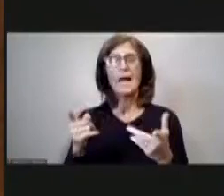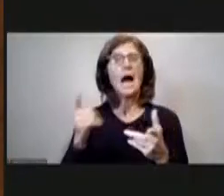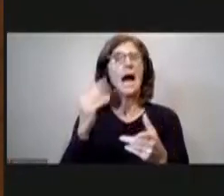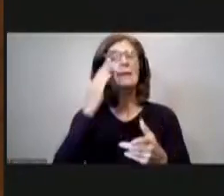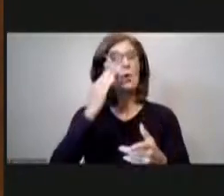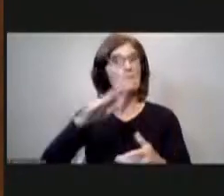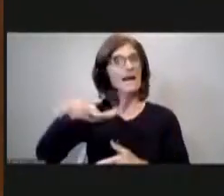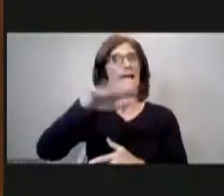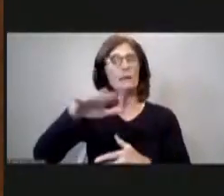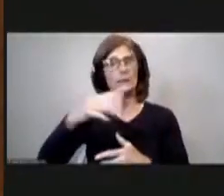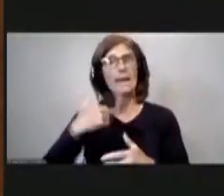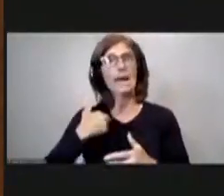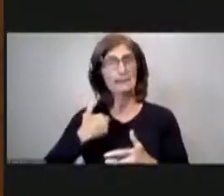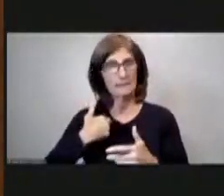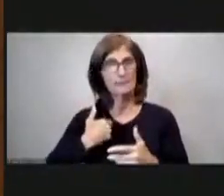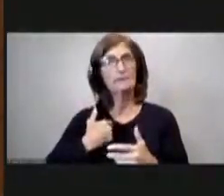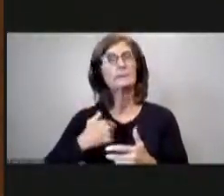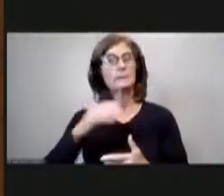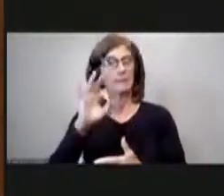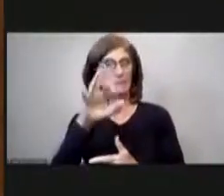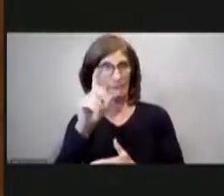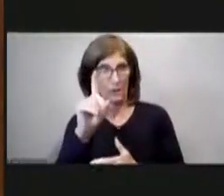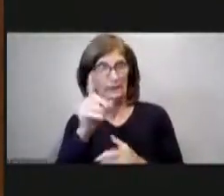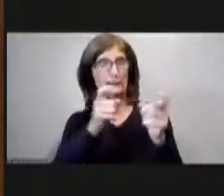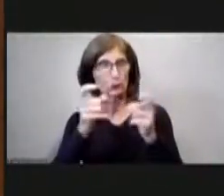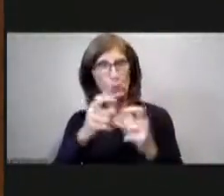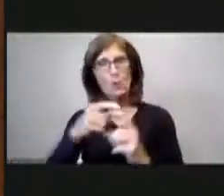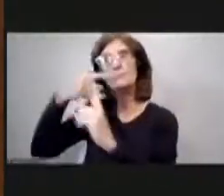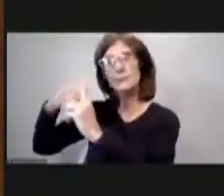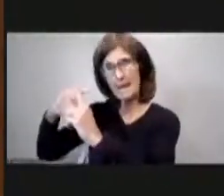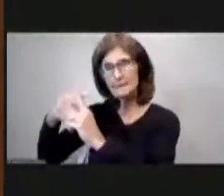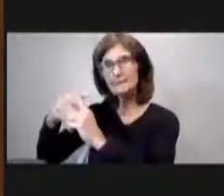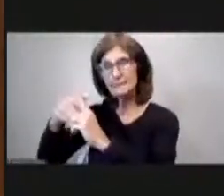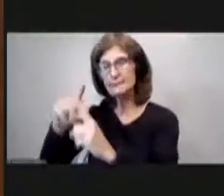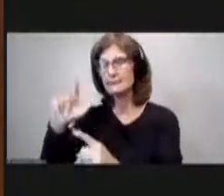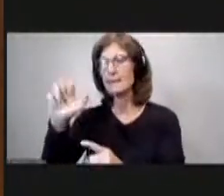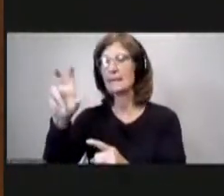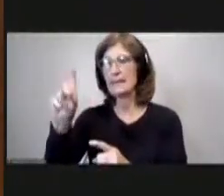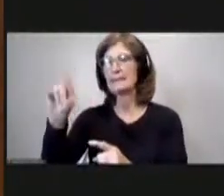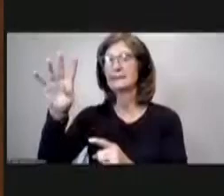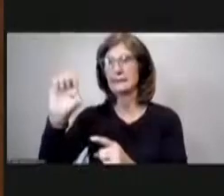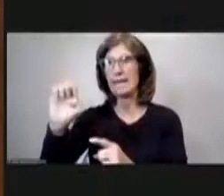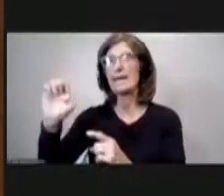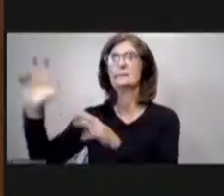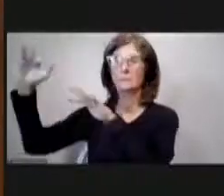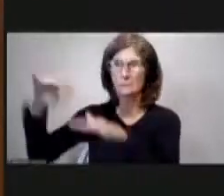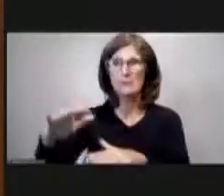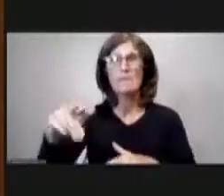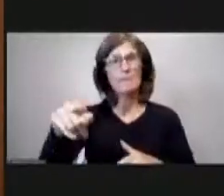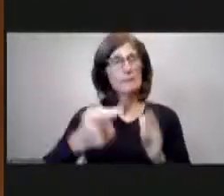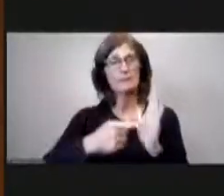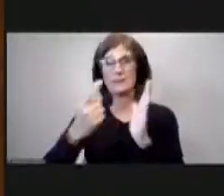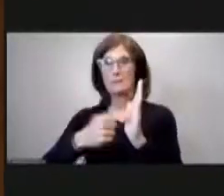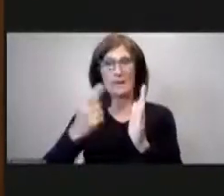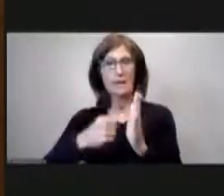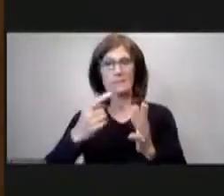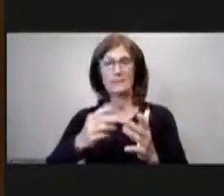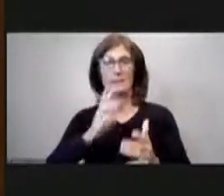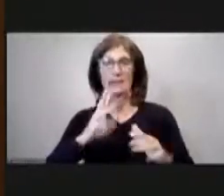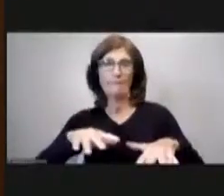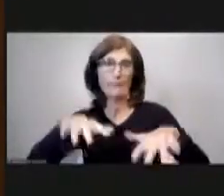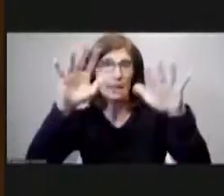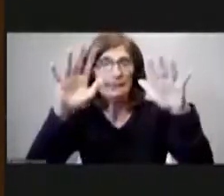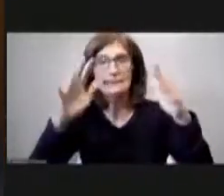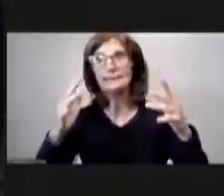so i just want to make sure you know it's year by year um some years we got extensive flooding some years you know we luck